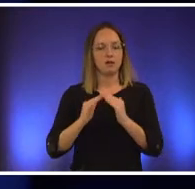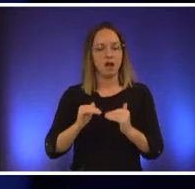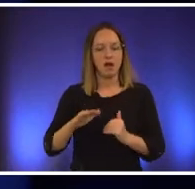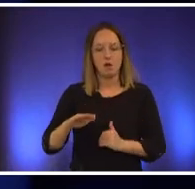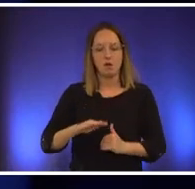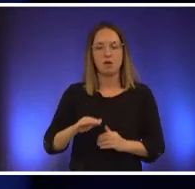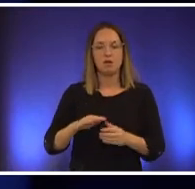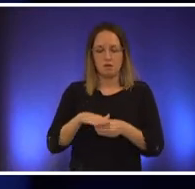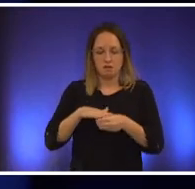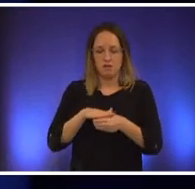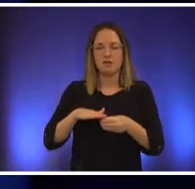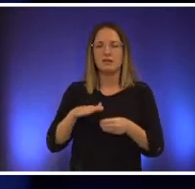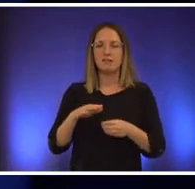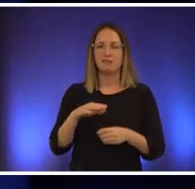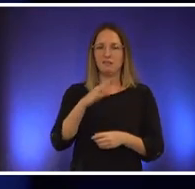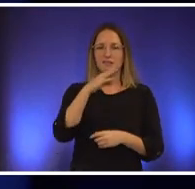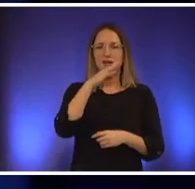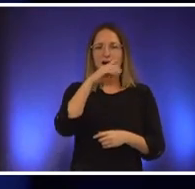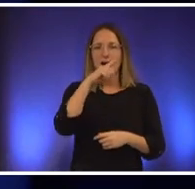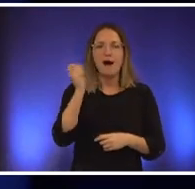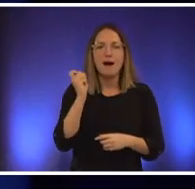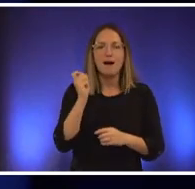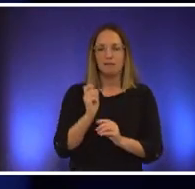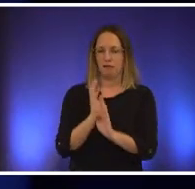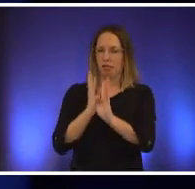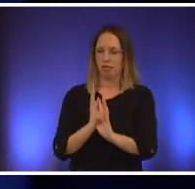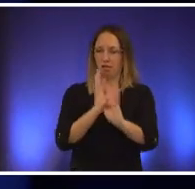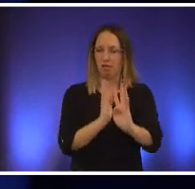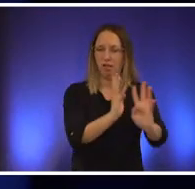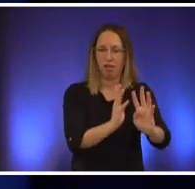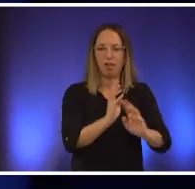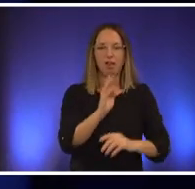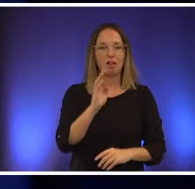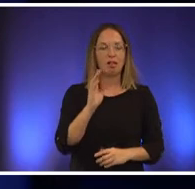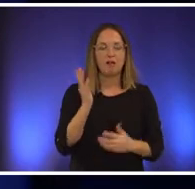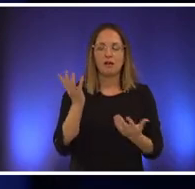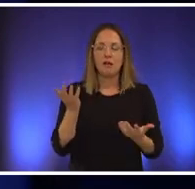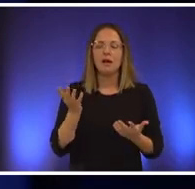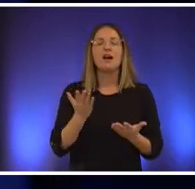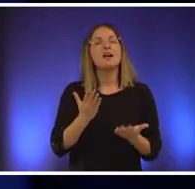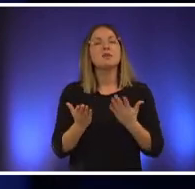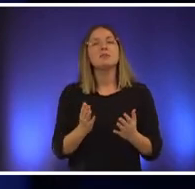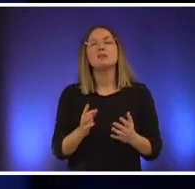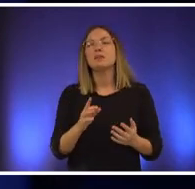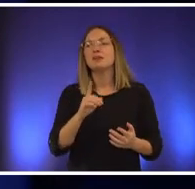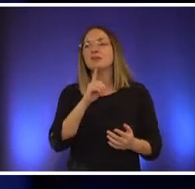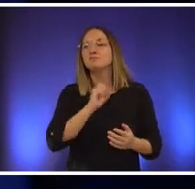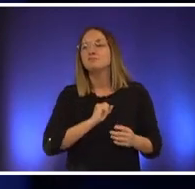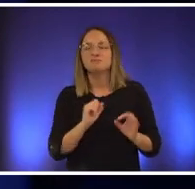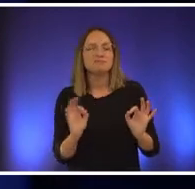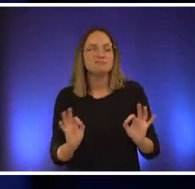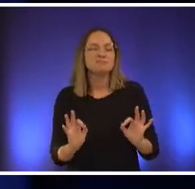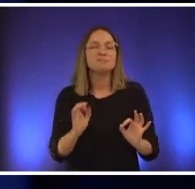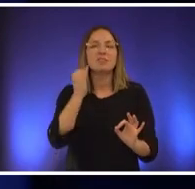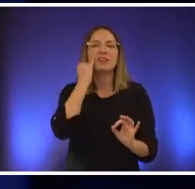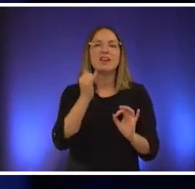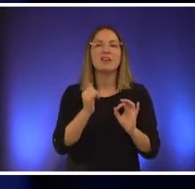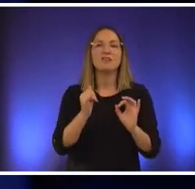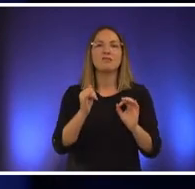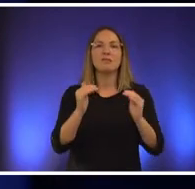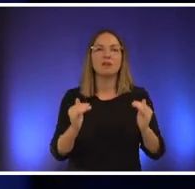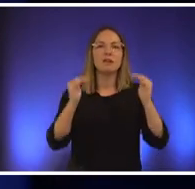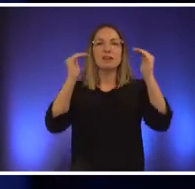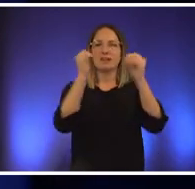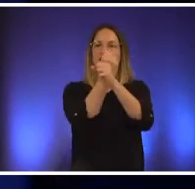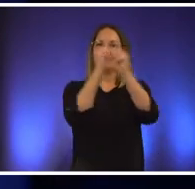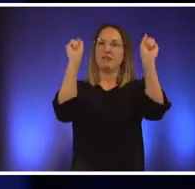types of ugly poles sticking up in the air uh you know it's a small thing probably when you're talking about safety but it's a big thing when you're